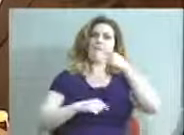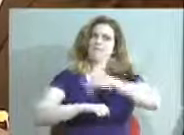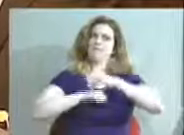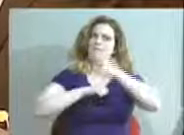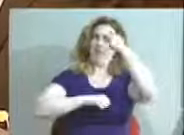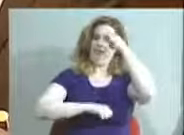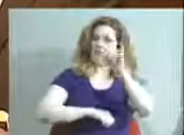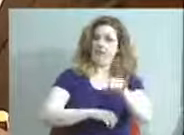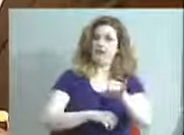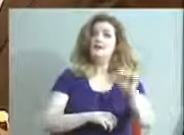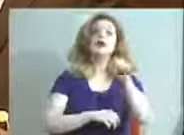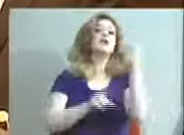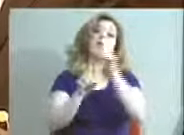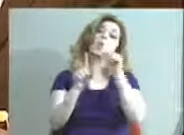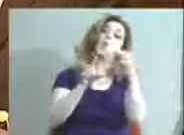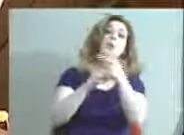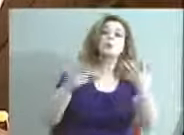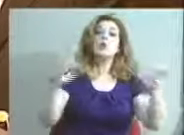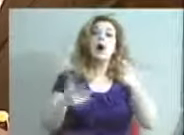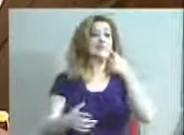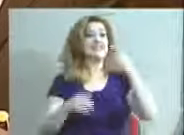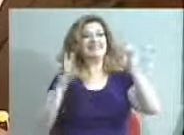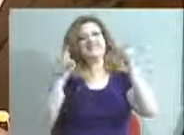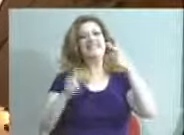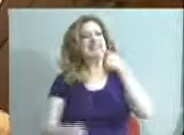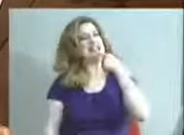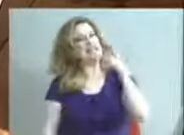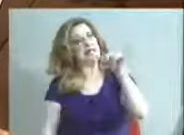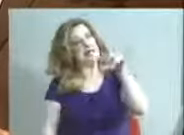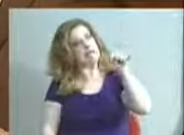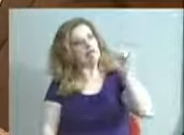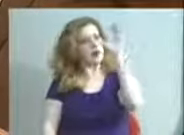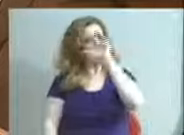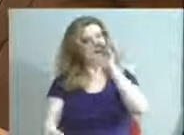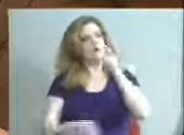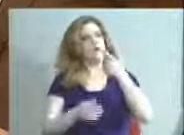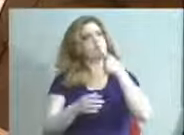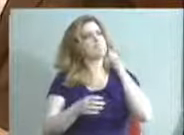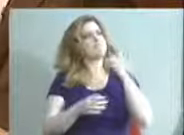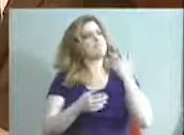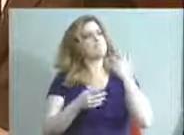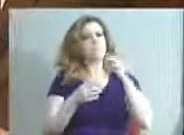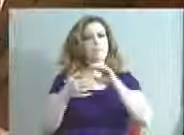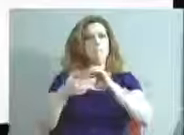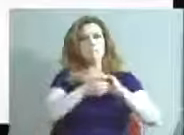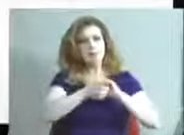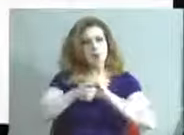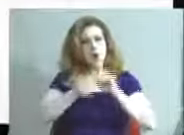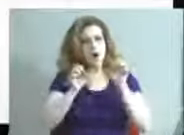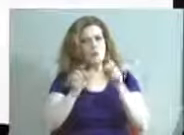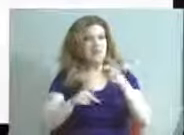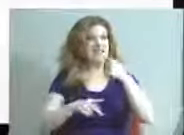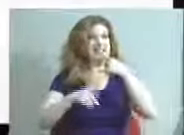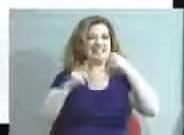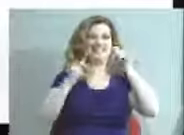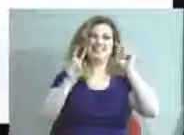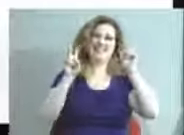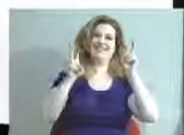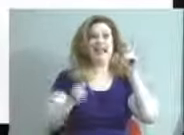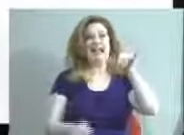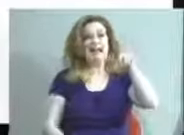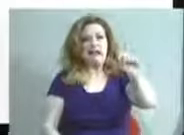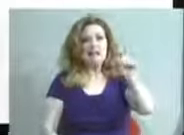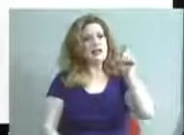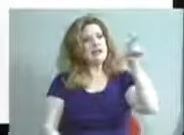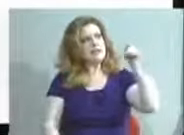another approach is say yes. We're looking at exploring a partnership opportunity with say yes. This appears to